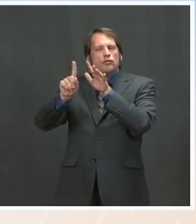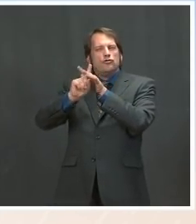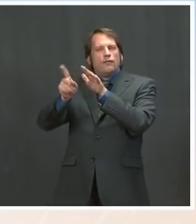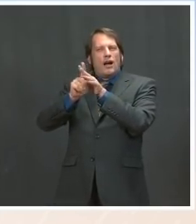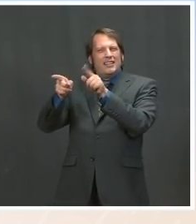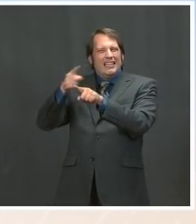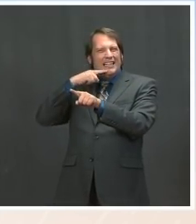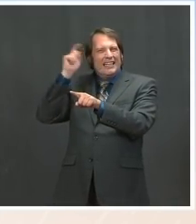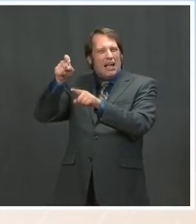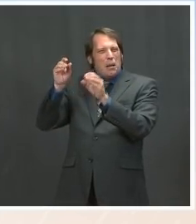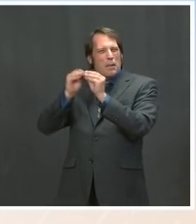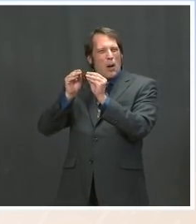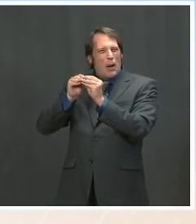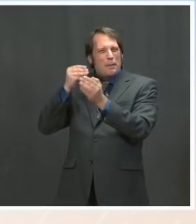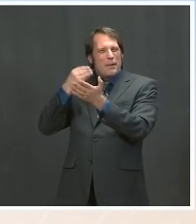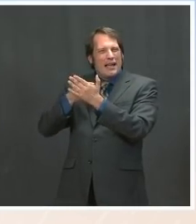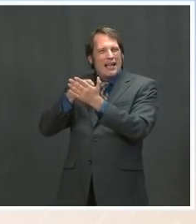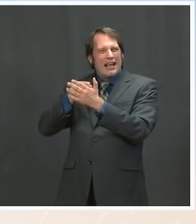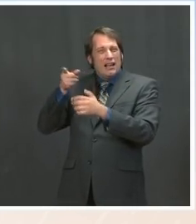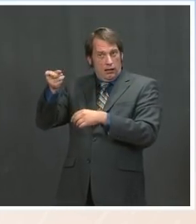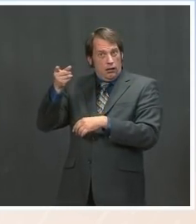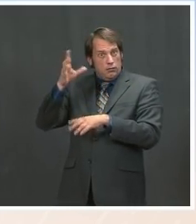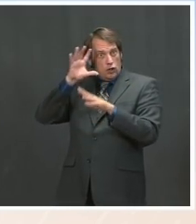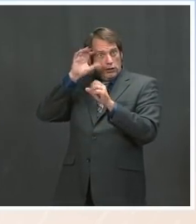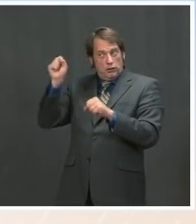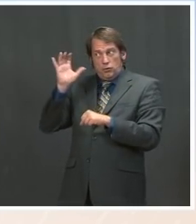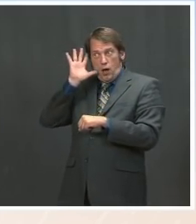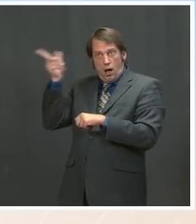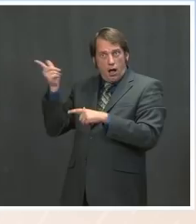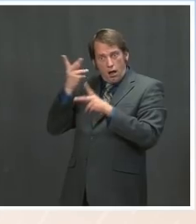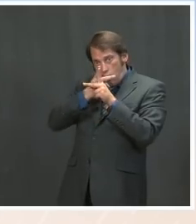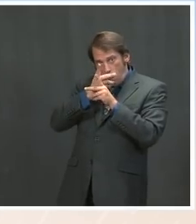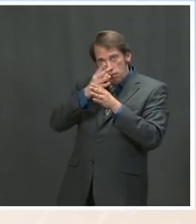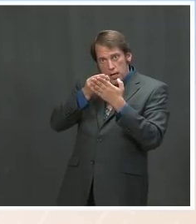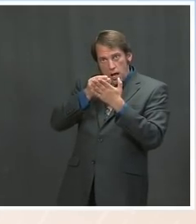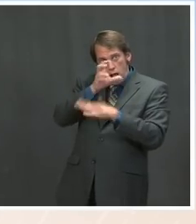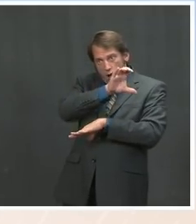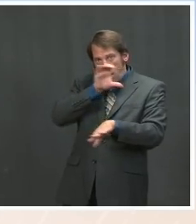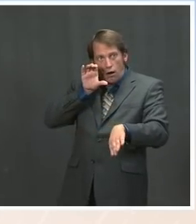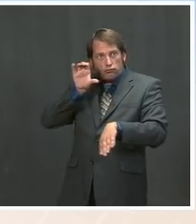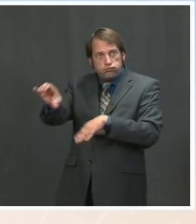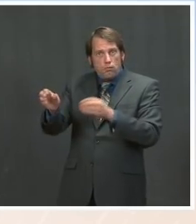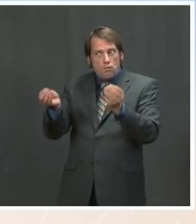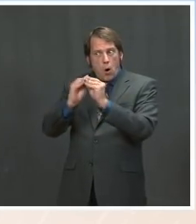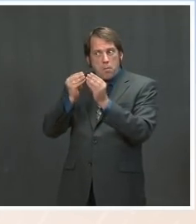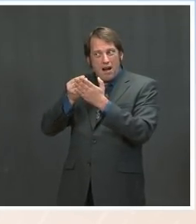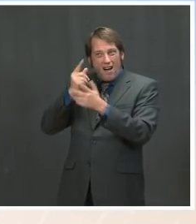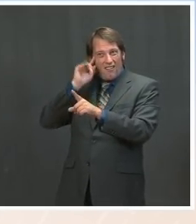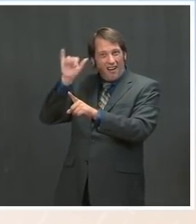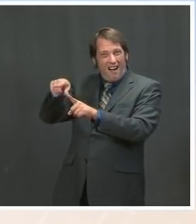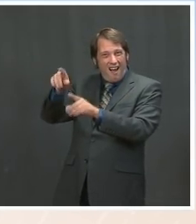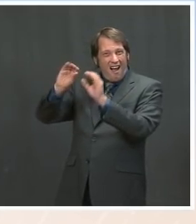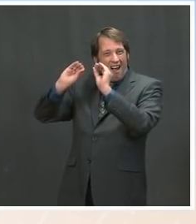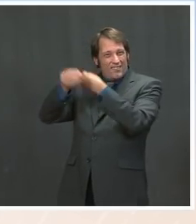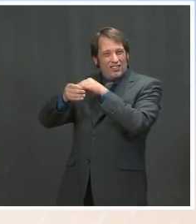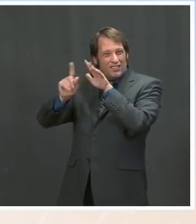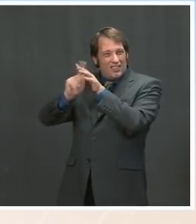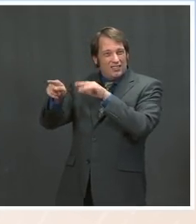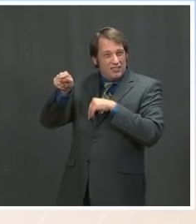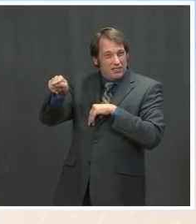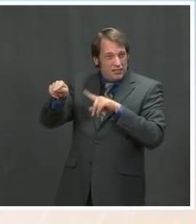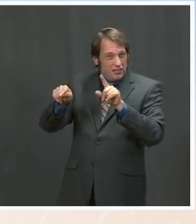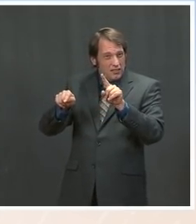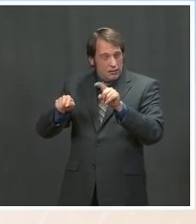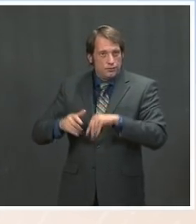for that office in the next few weeks to help them meet their demands? Ms. I would say the first step, there's some